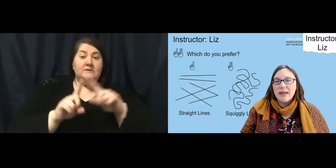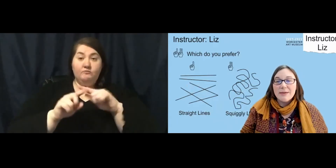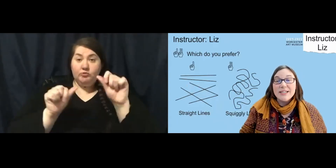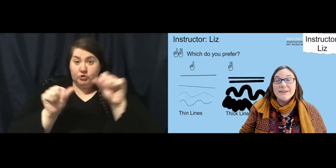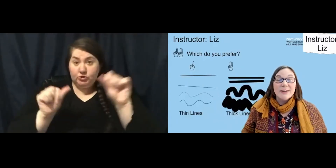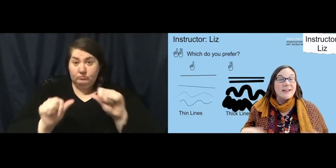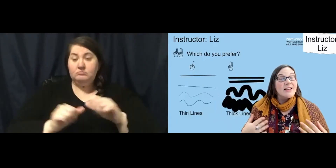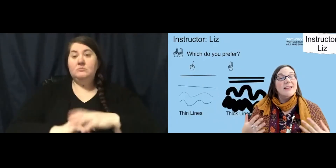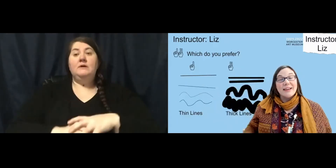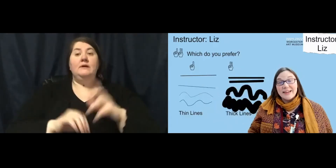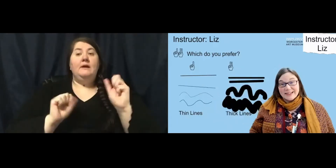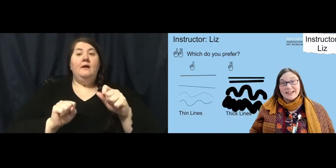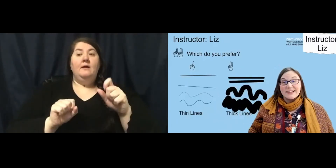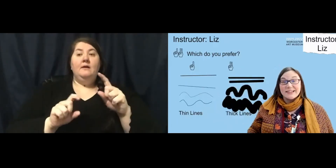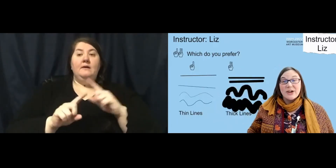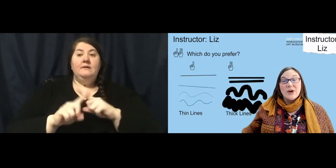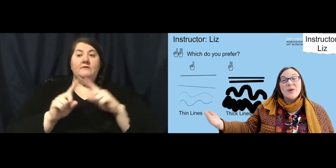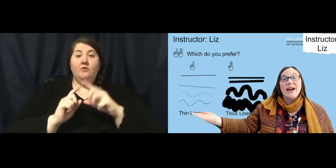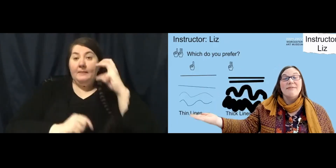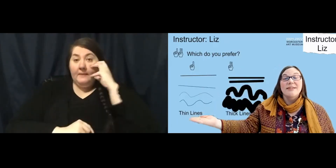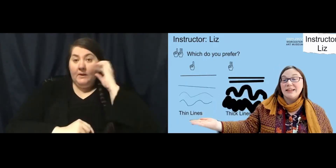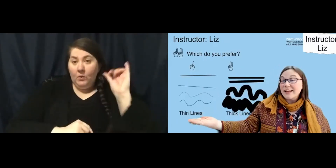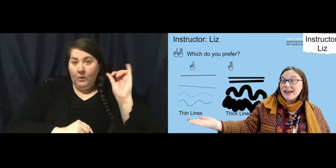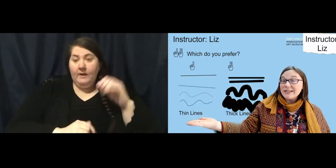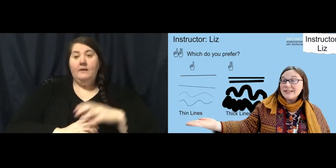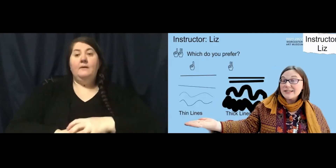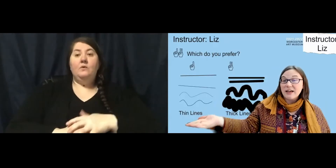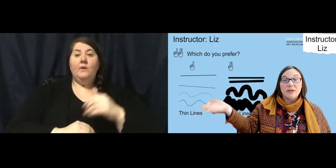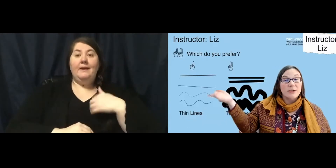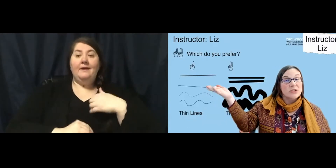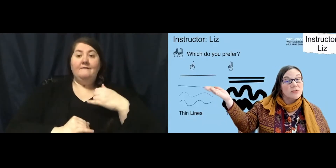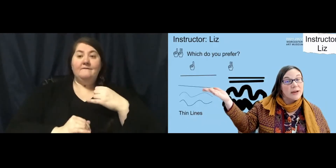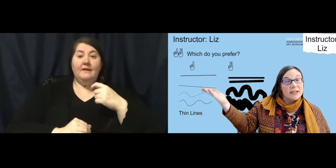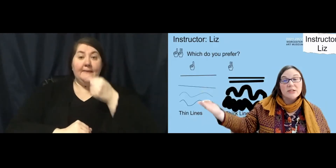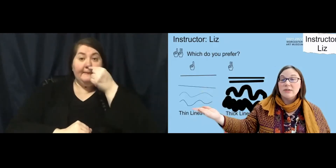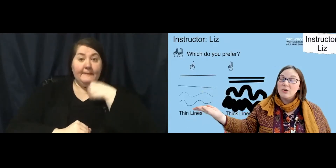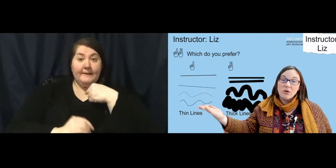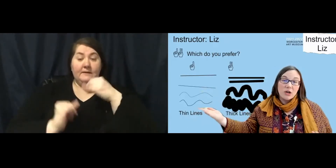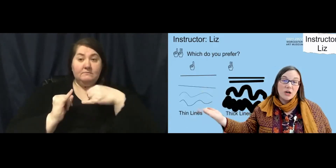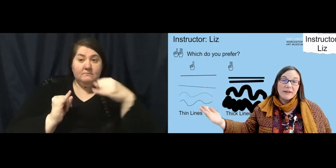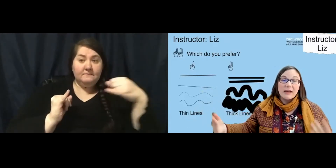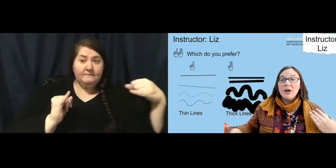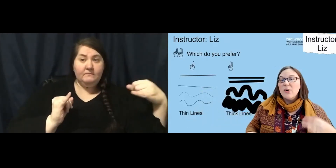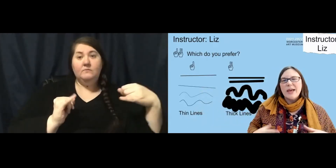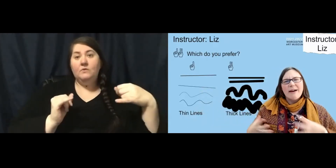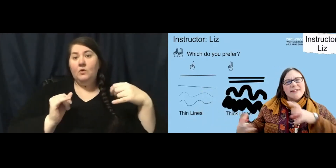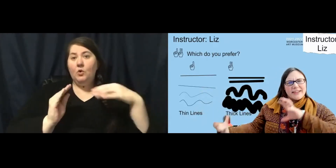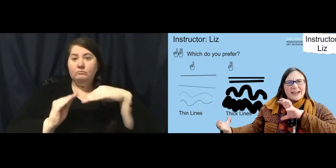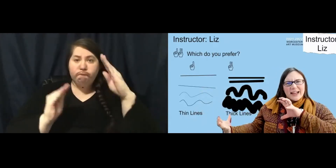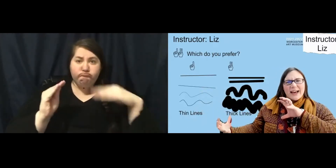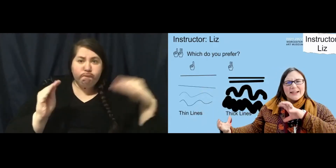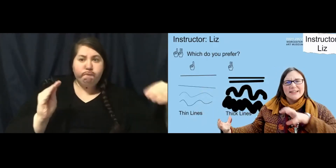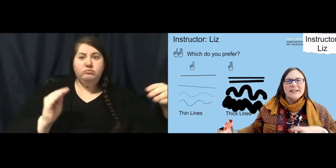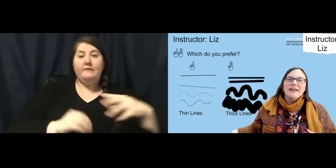They can be different thicknesses. We have thin lines that could be straight or curvy. We have